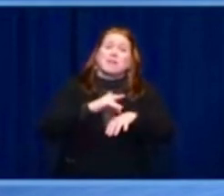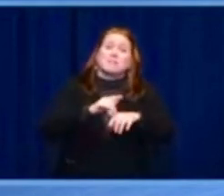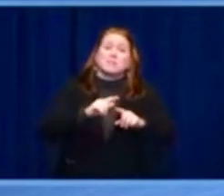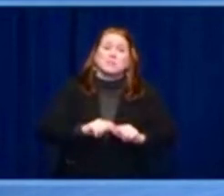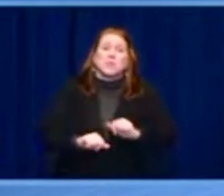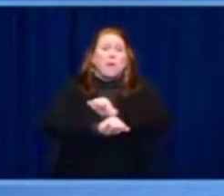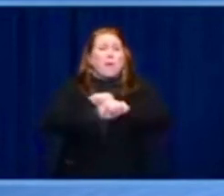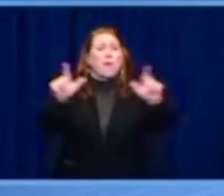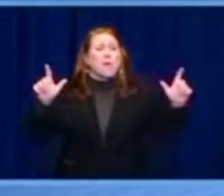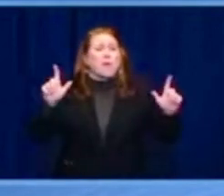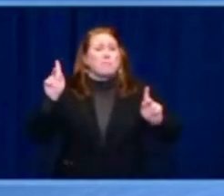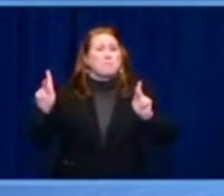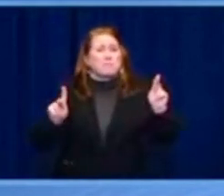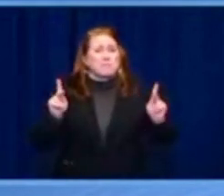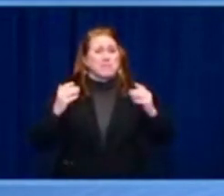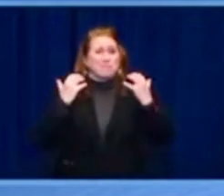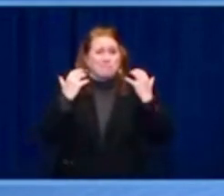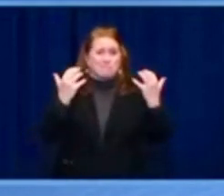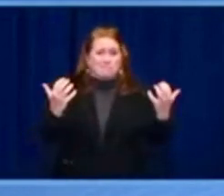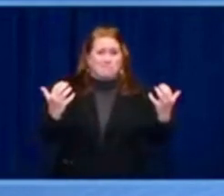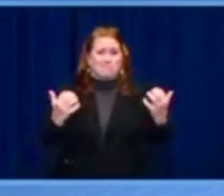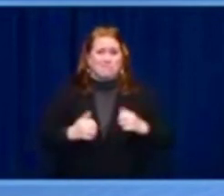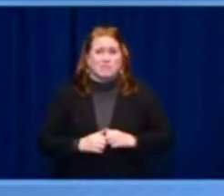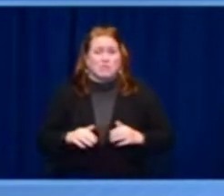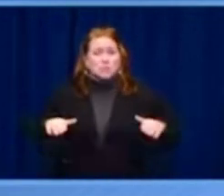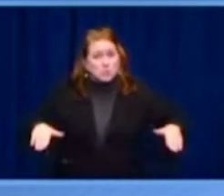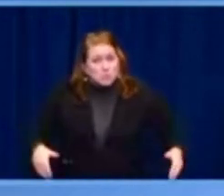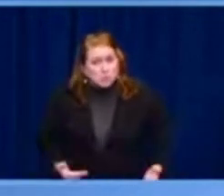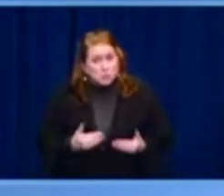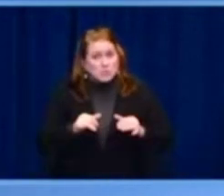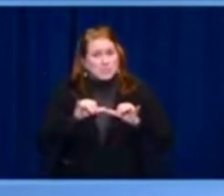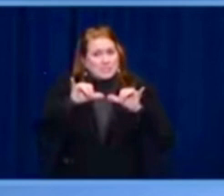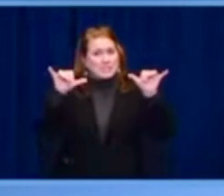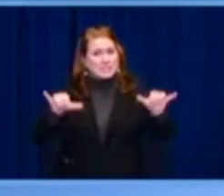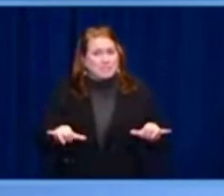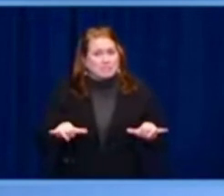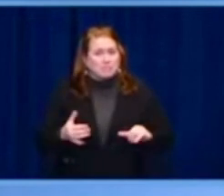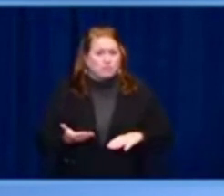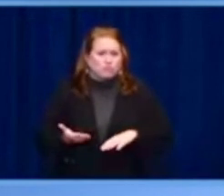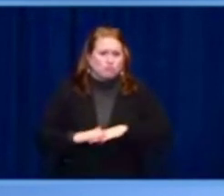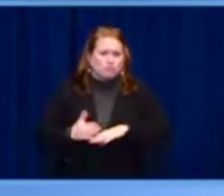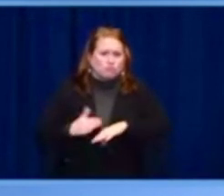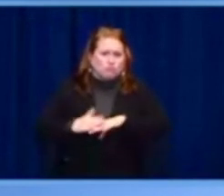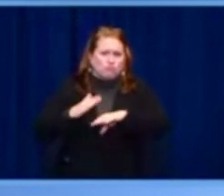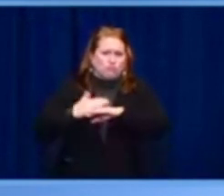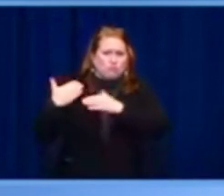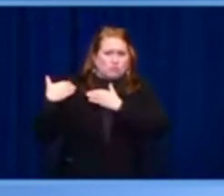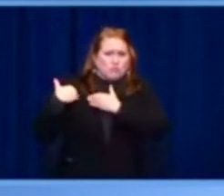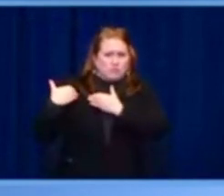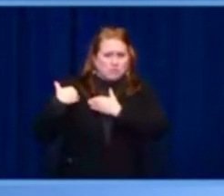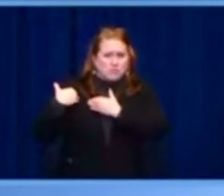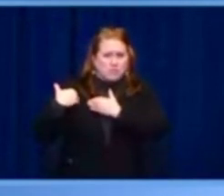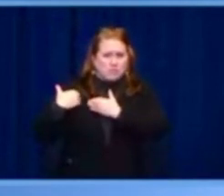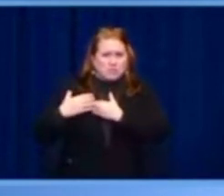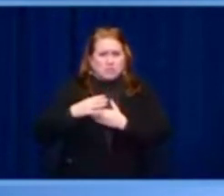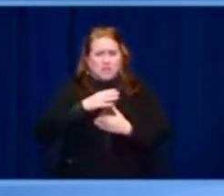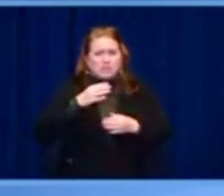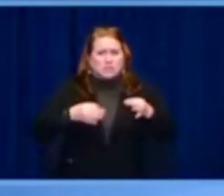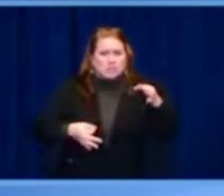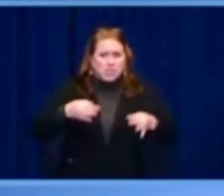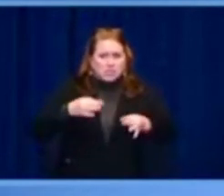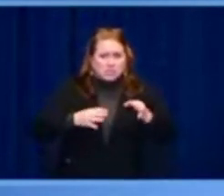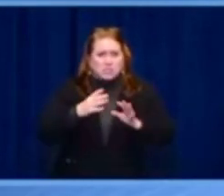Europe. We invite other global partners to join. Democracies also face attacks on free